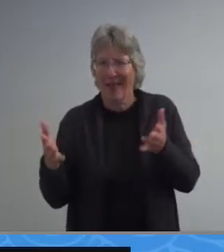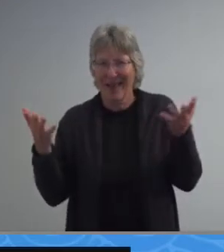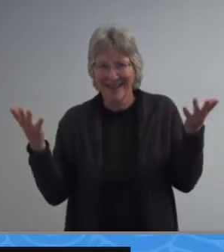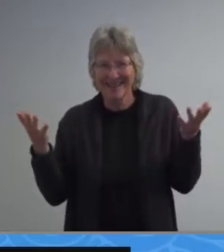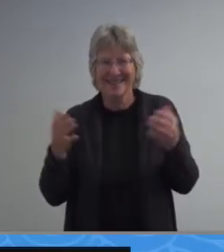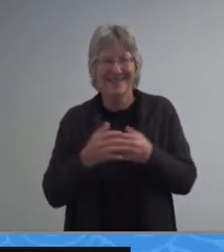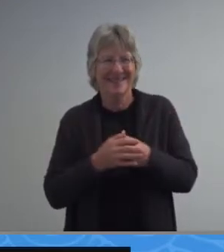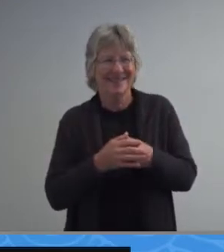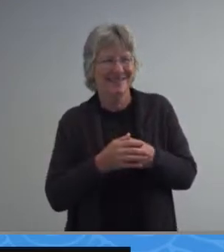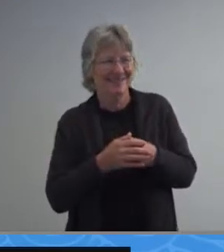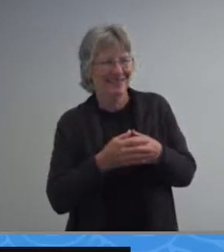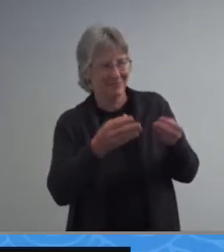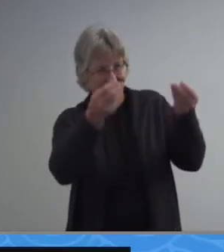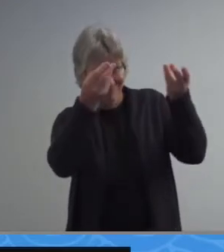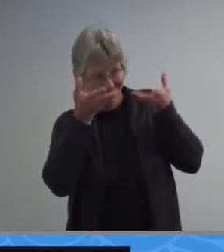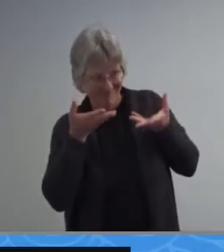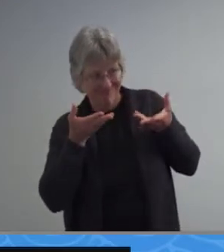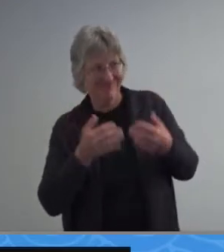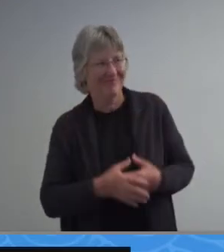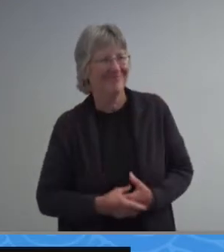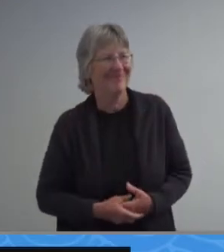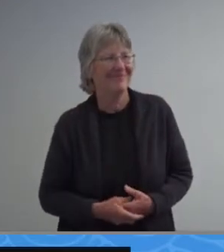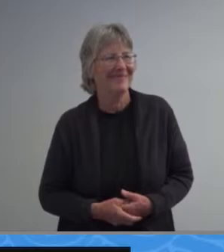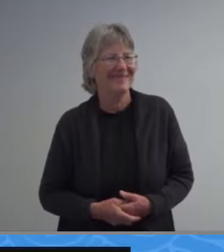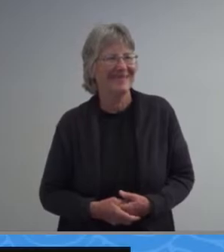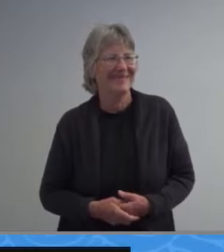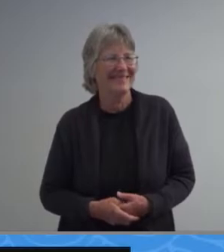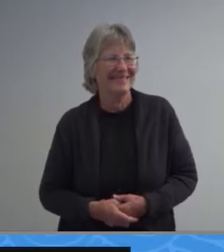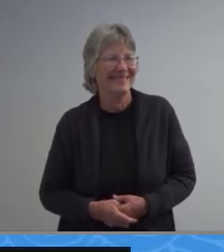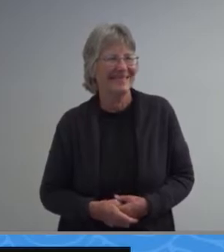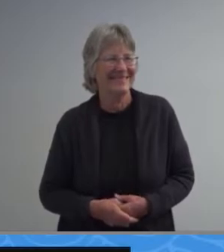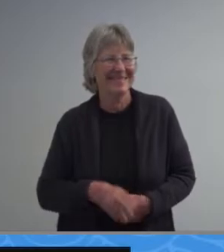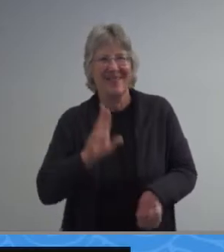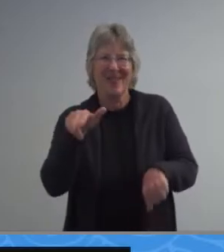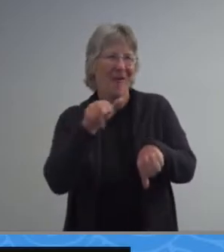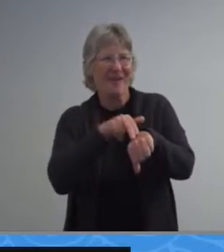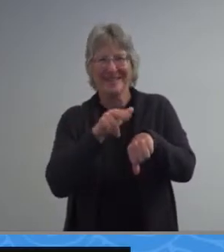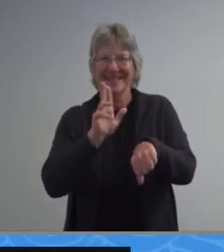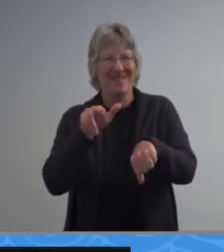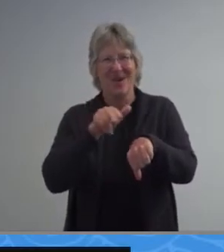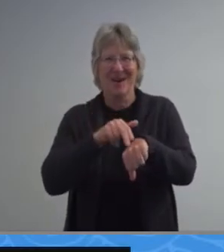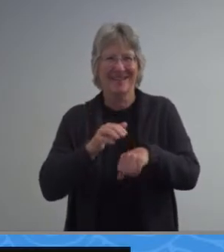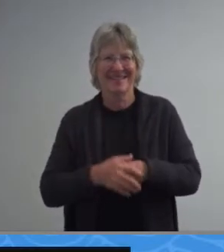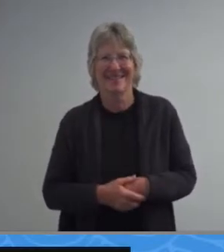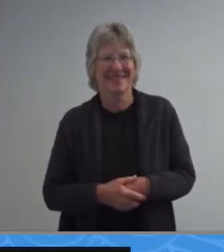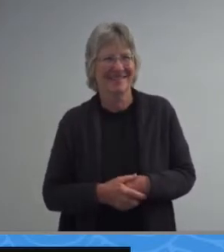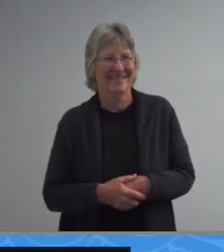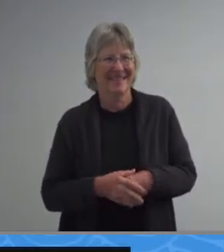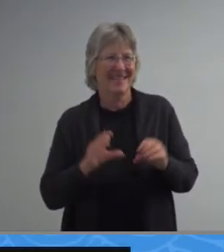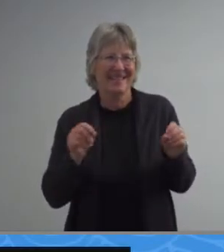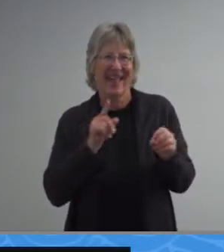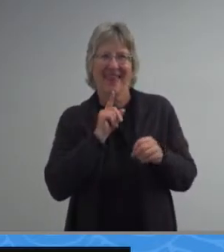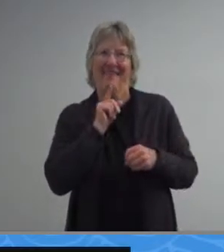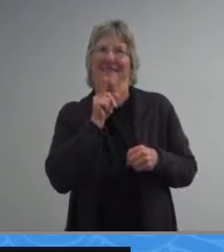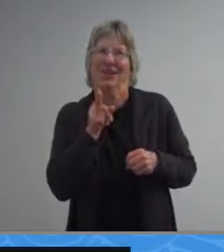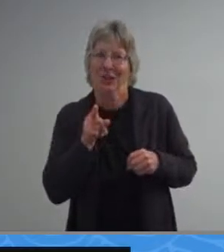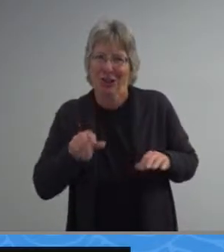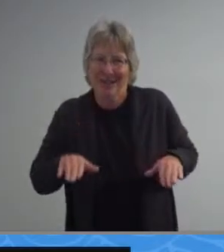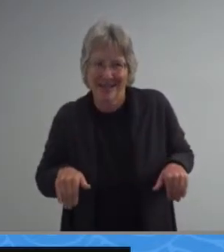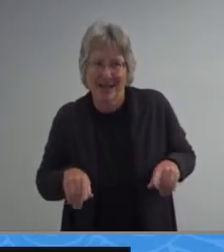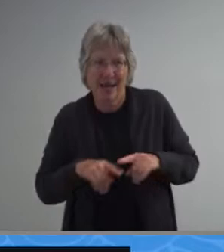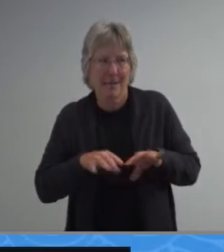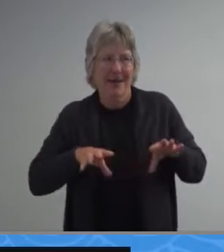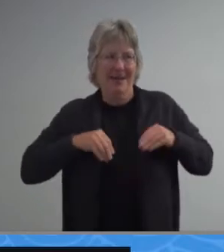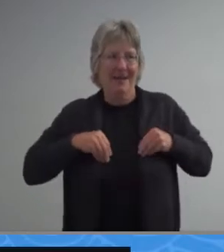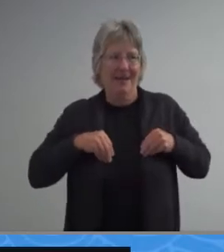would you like to share that now of course um well nothing is final but so far i've been